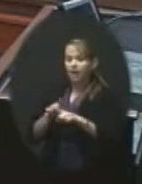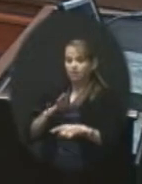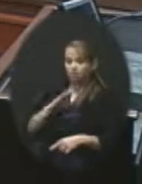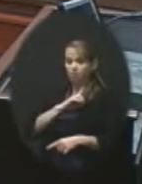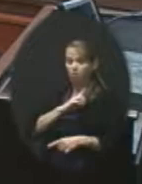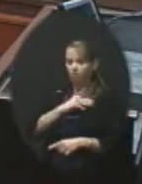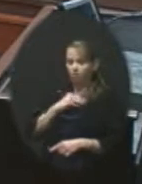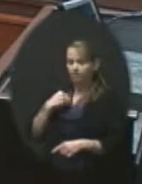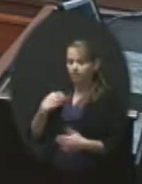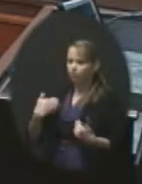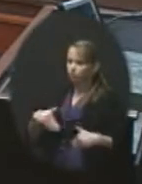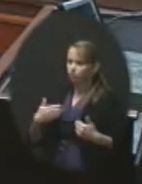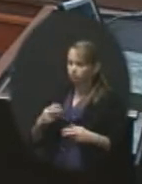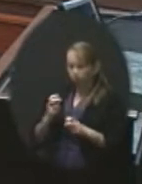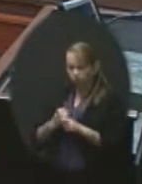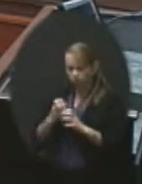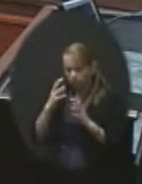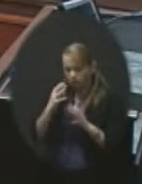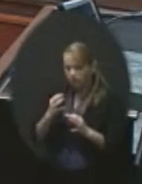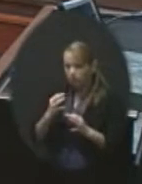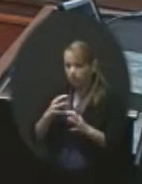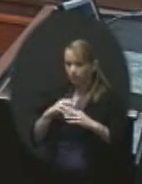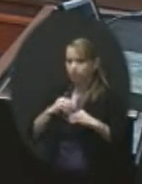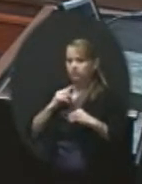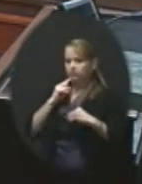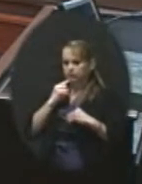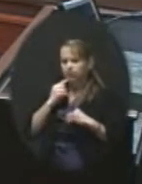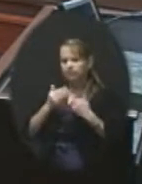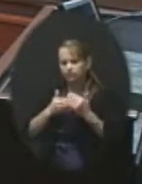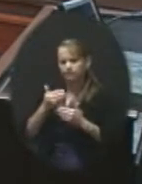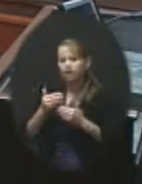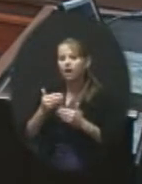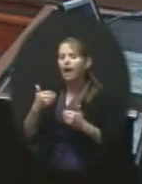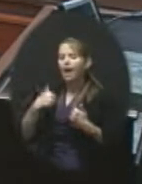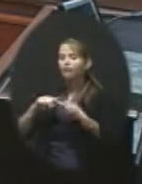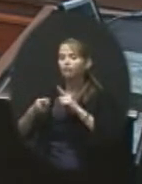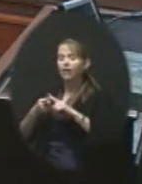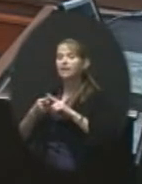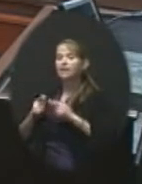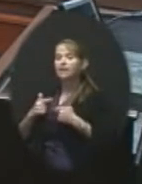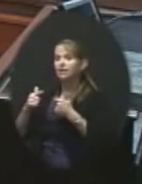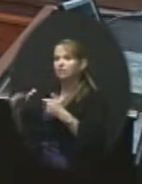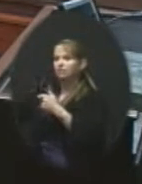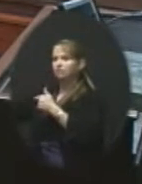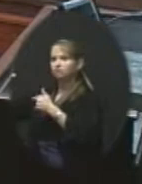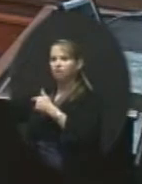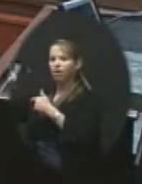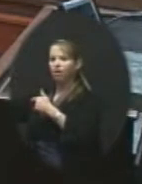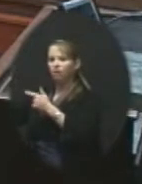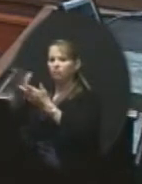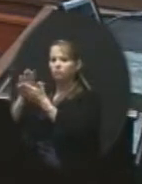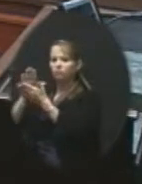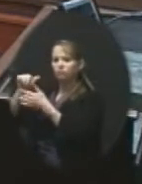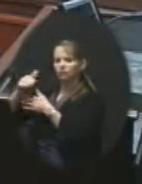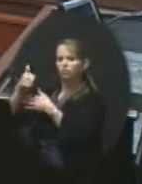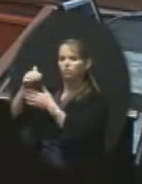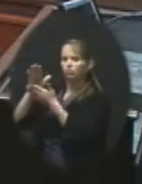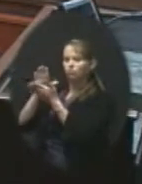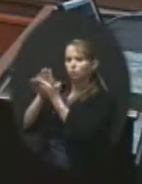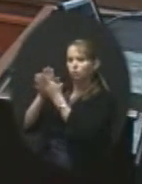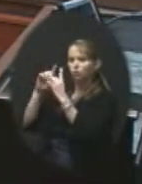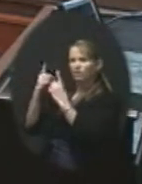and we take it very seriously. And I have friends that live in a surrounding district and believe me, their experiences are not the same as ours.